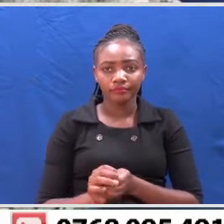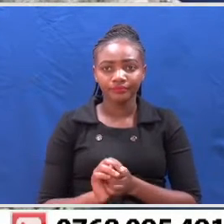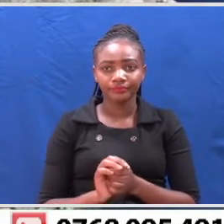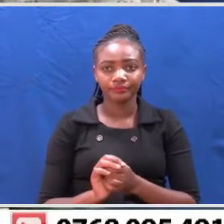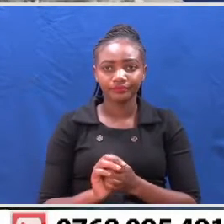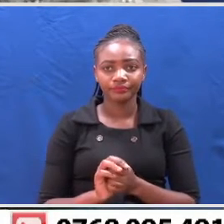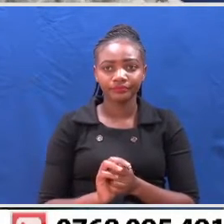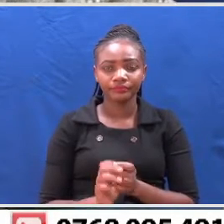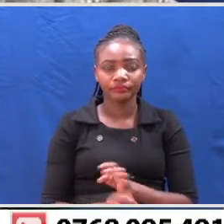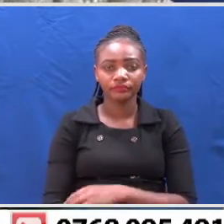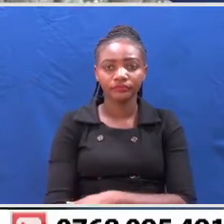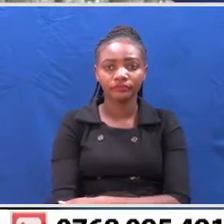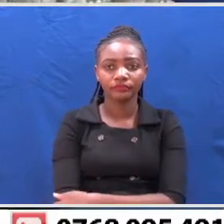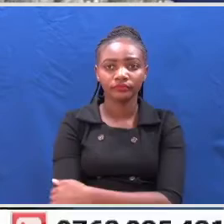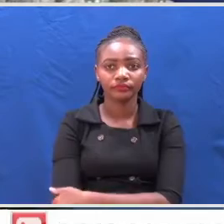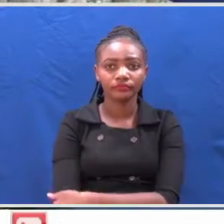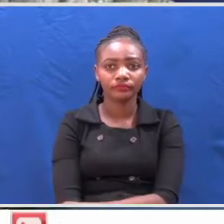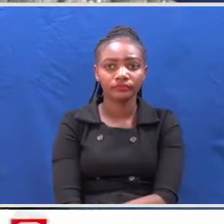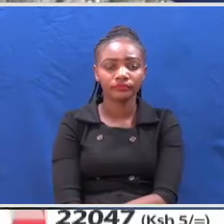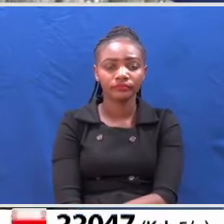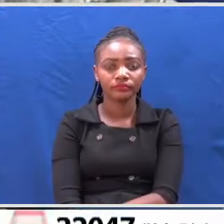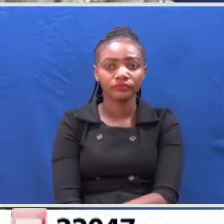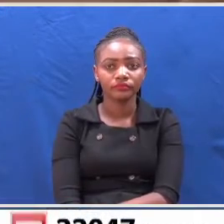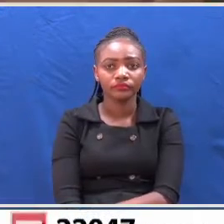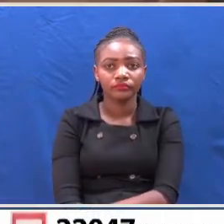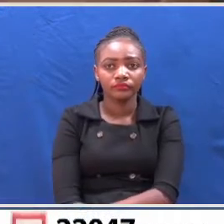His Senate berth elected theomi for 10 7... ...do